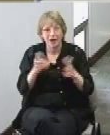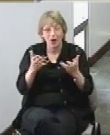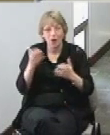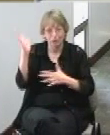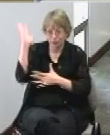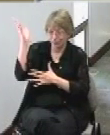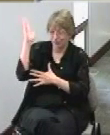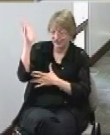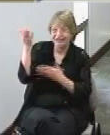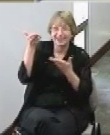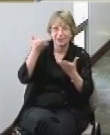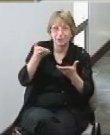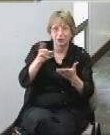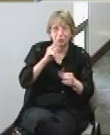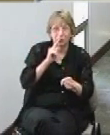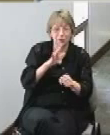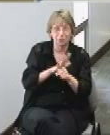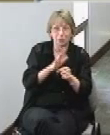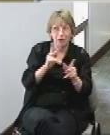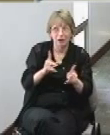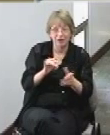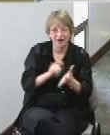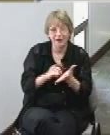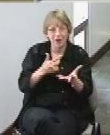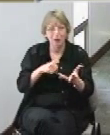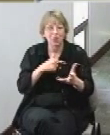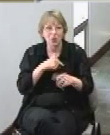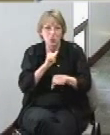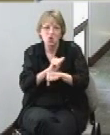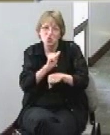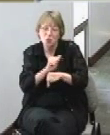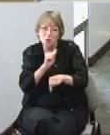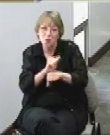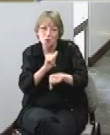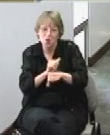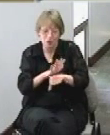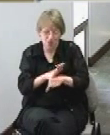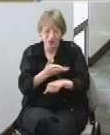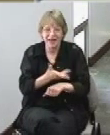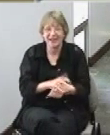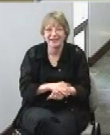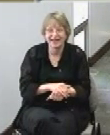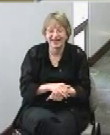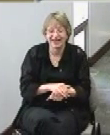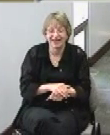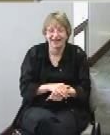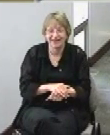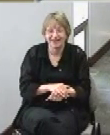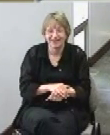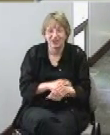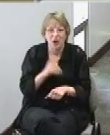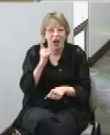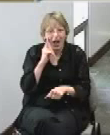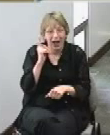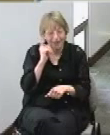today to assure people that we're working hard on this and it's going to be worth the wait